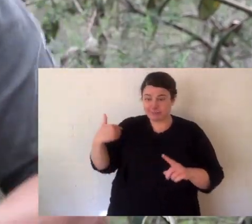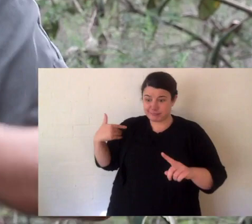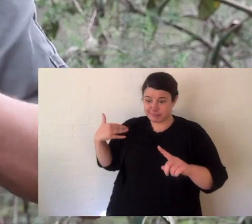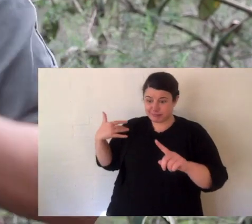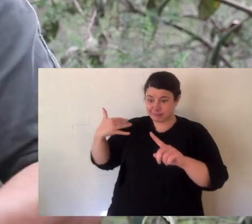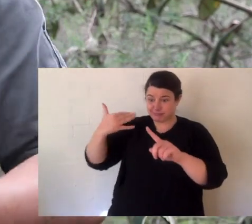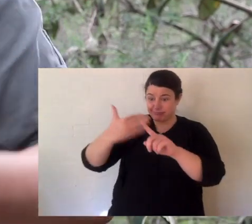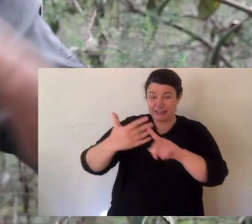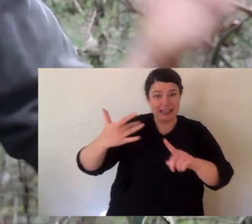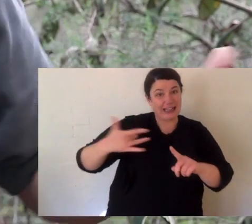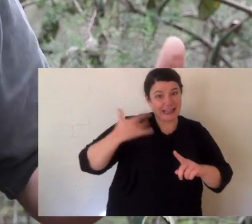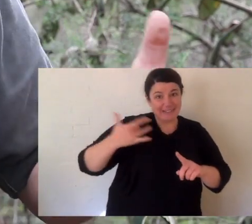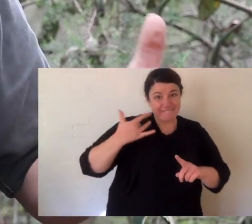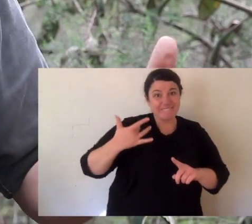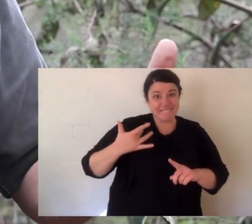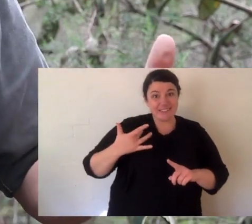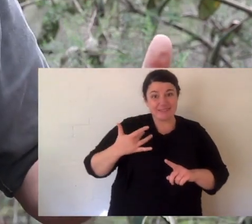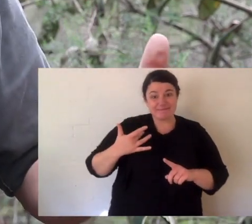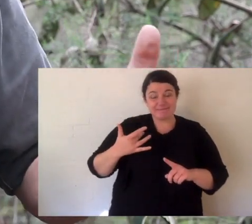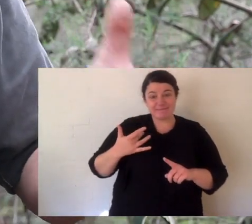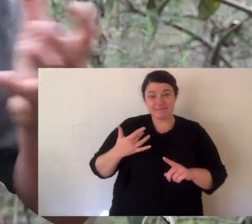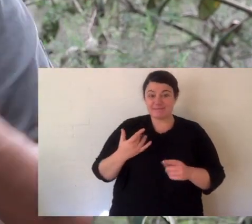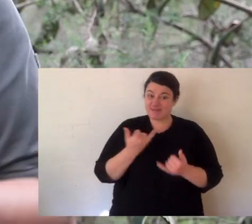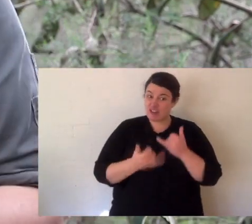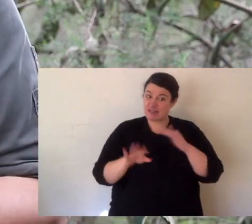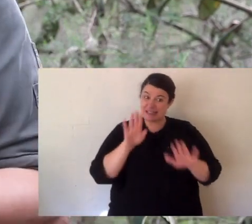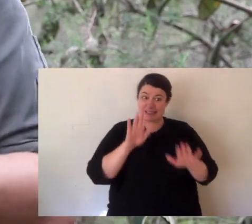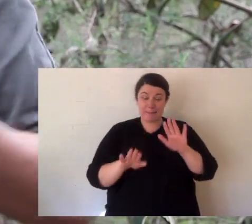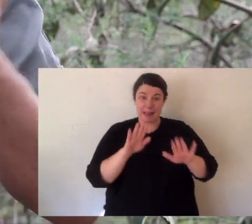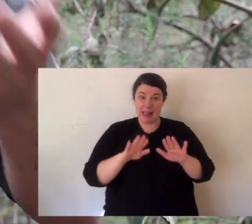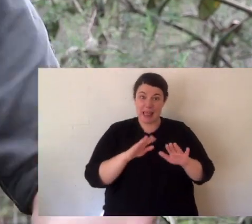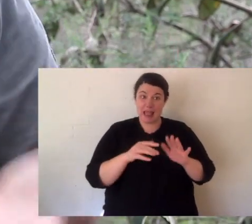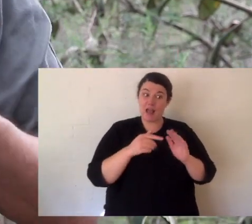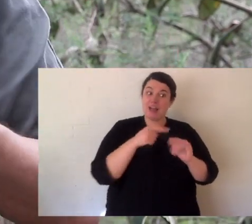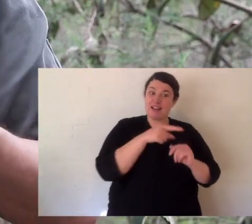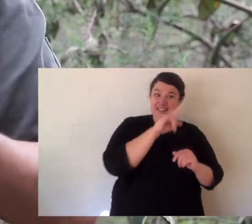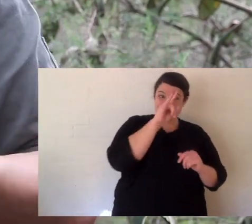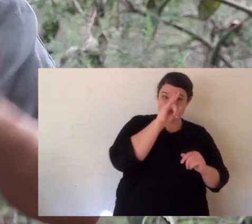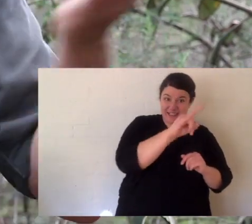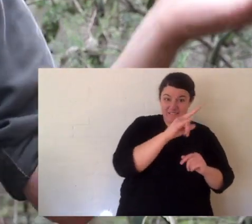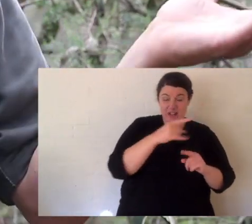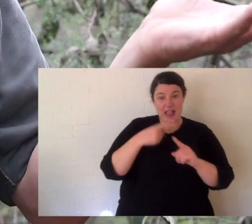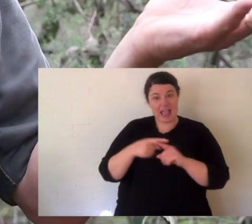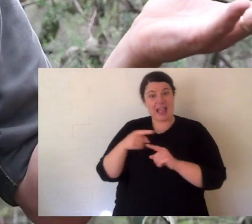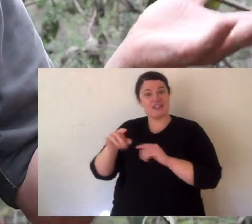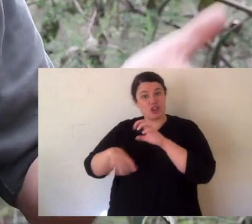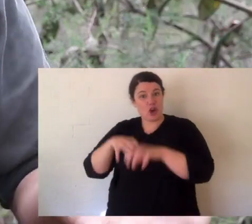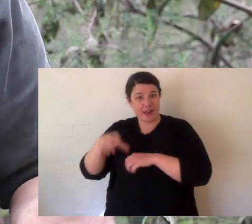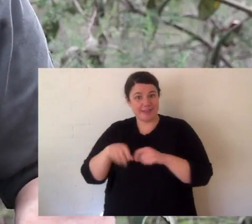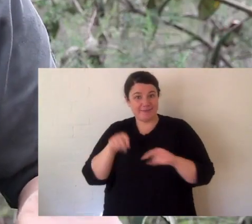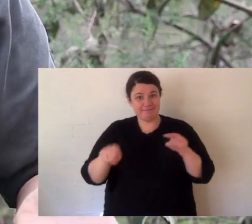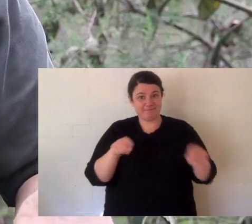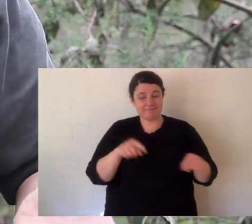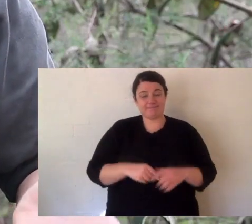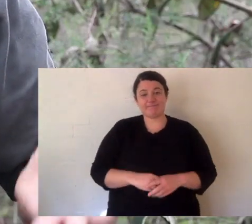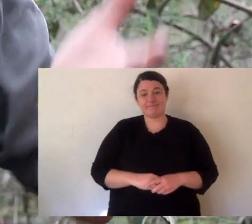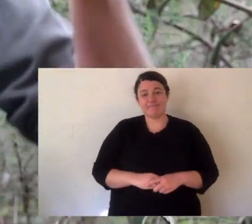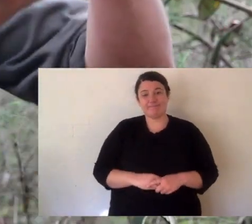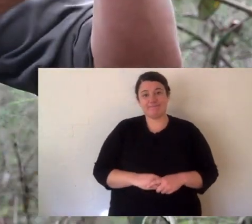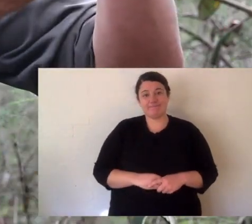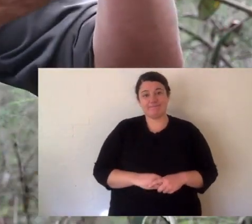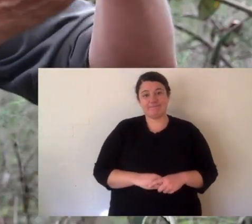world's largest living carnivorous marsupial and there are so many parallels between the devil and the thylacine.